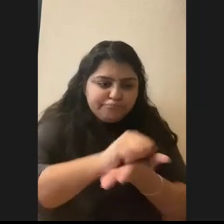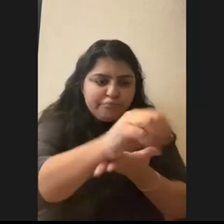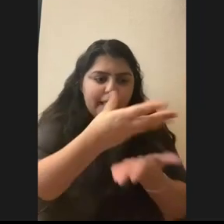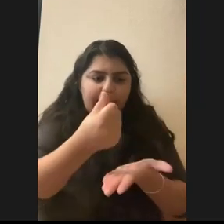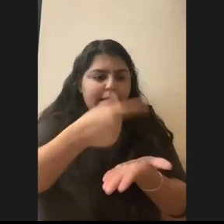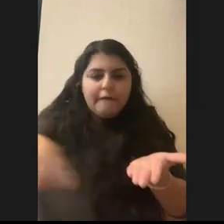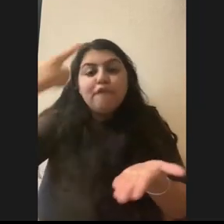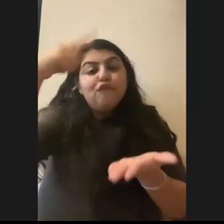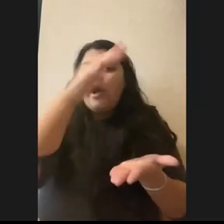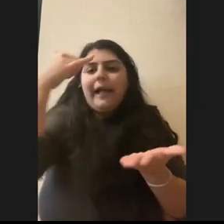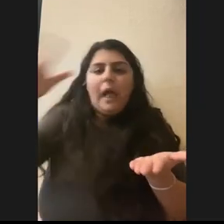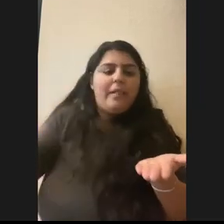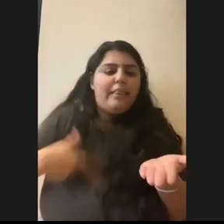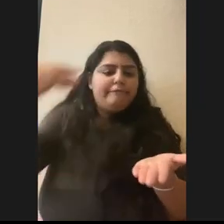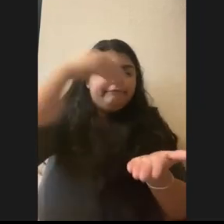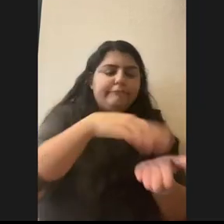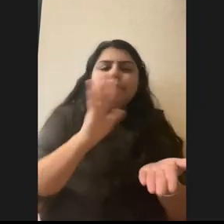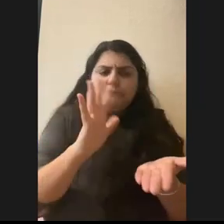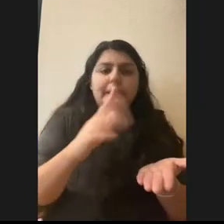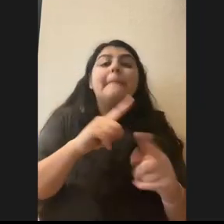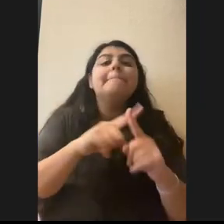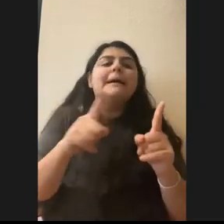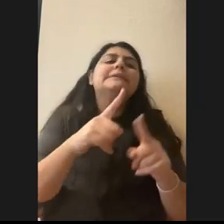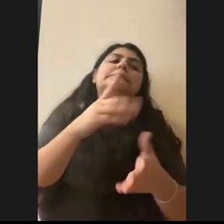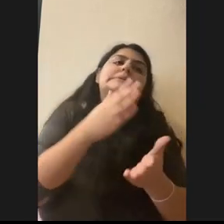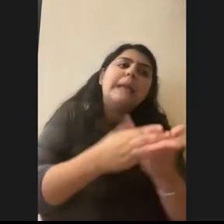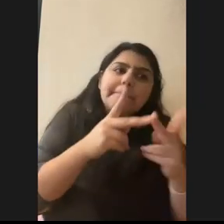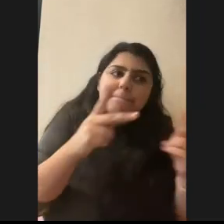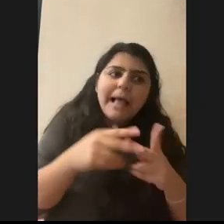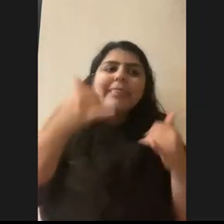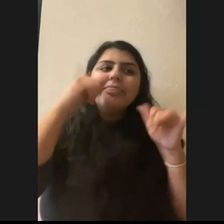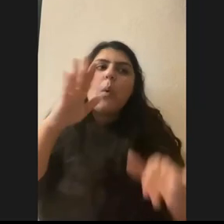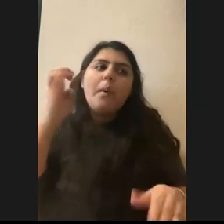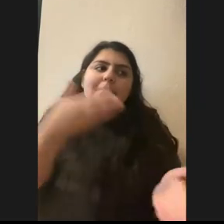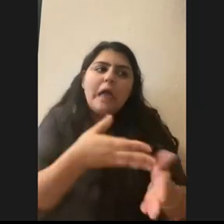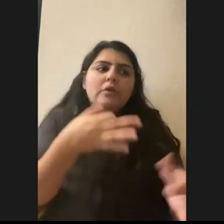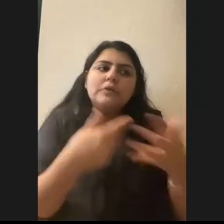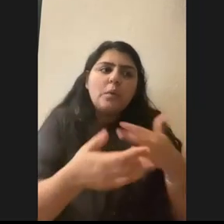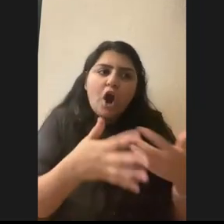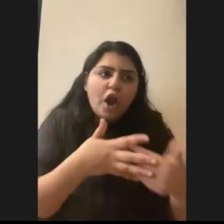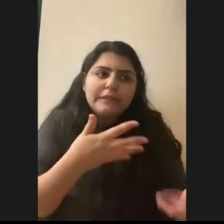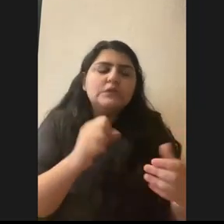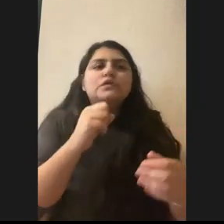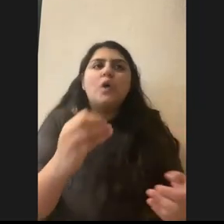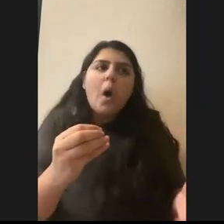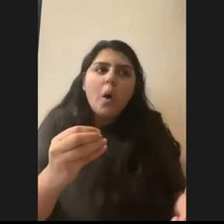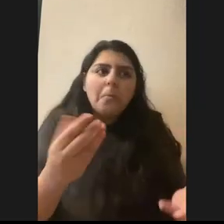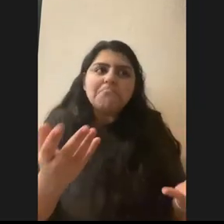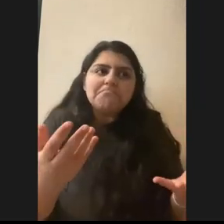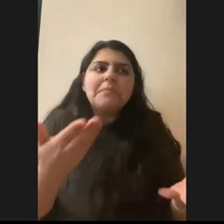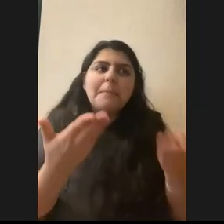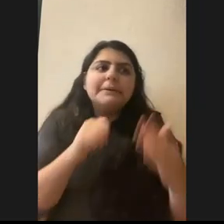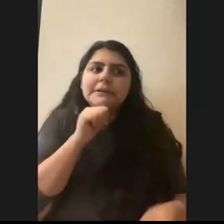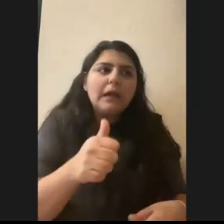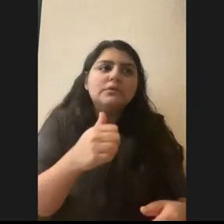in some places the cattle are going to be there regardless. So it might not, um, it just depends where you're getting your food basically.